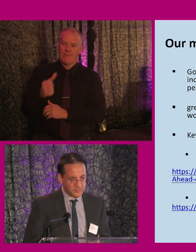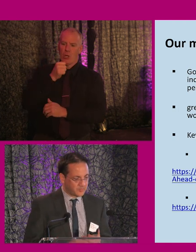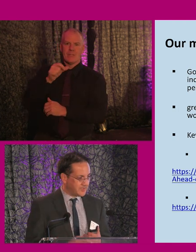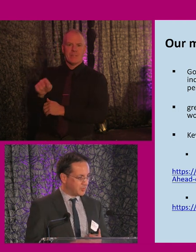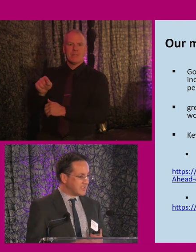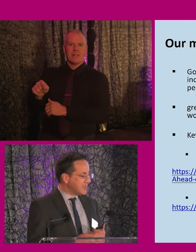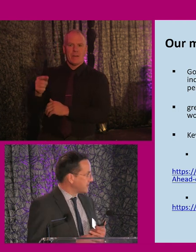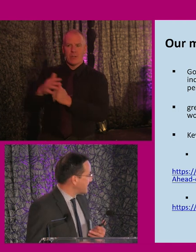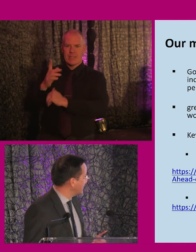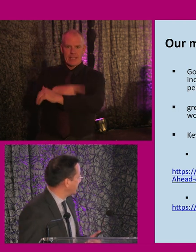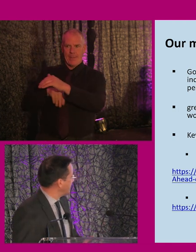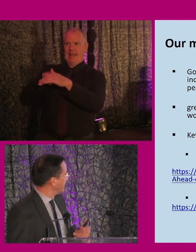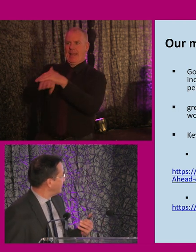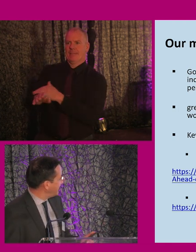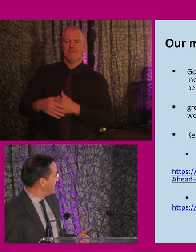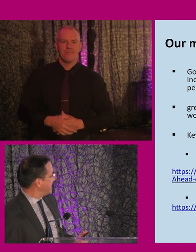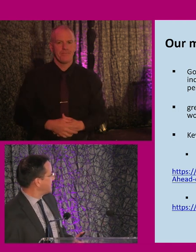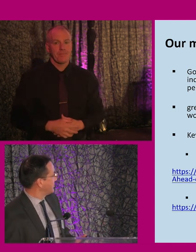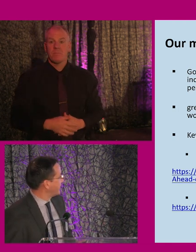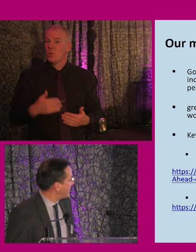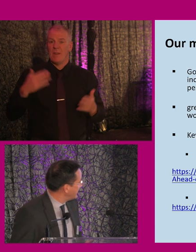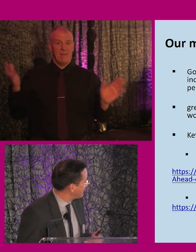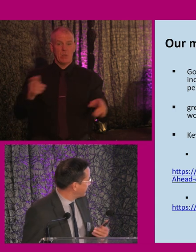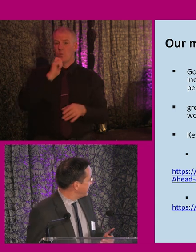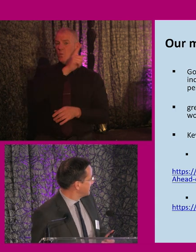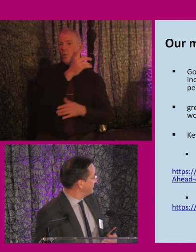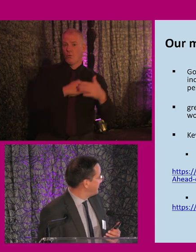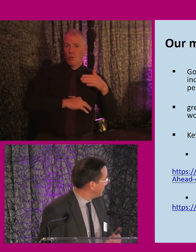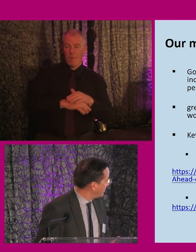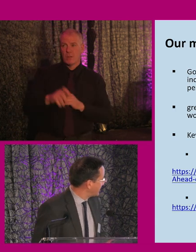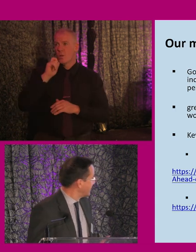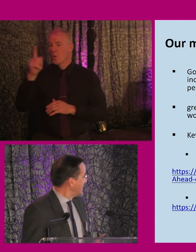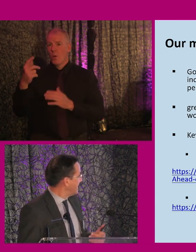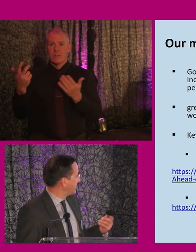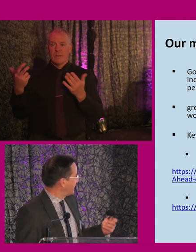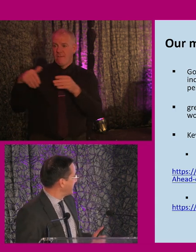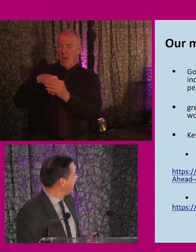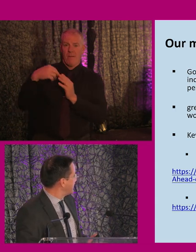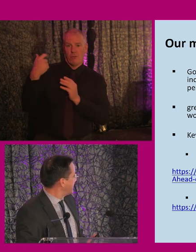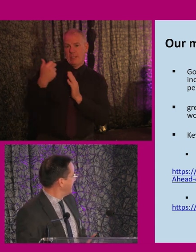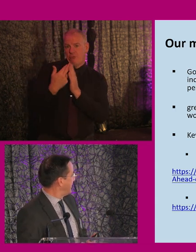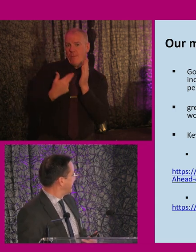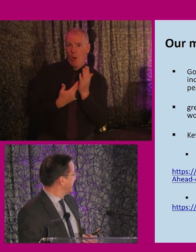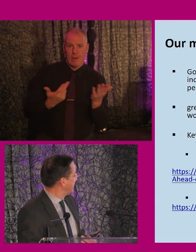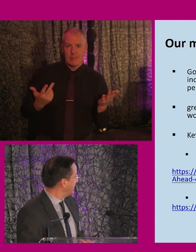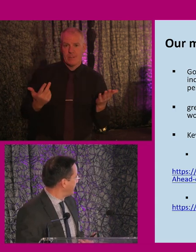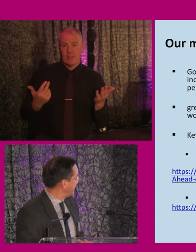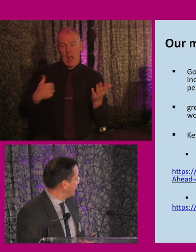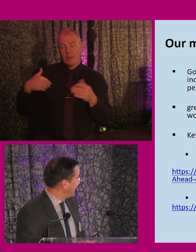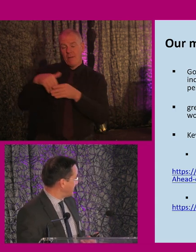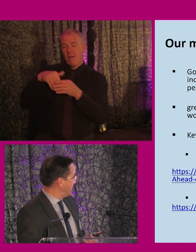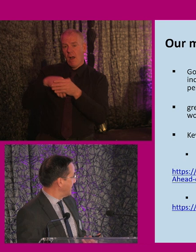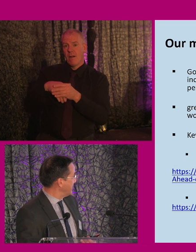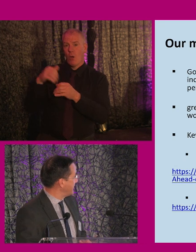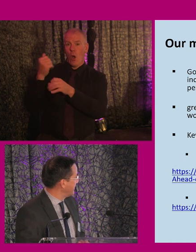disabled people. So that's an argument that we've made. It's also an argument of recent reports, the first of which I was involved in for the